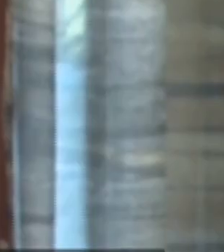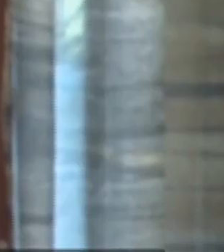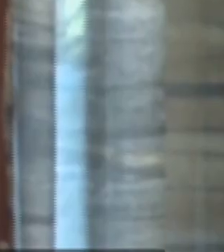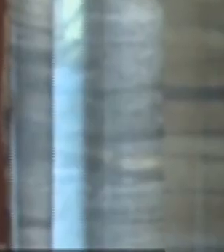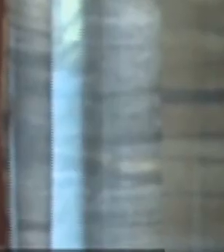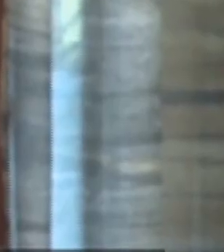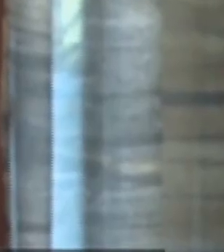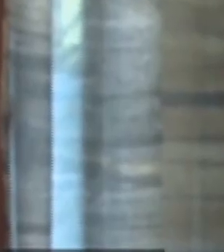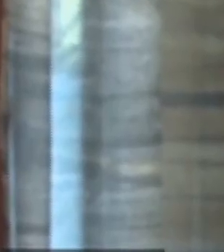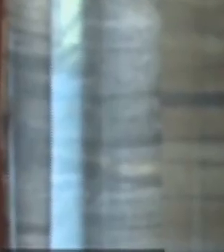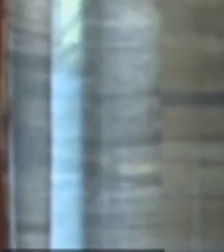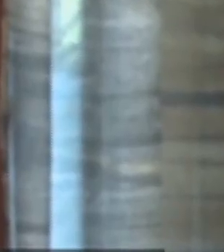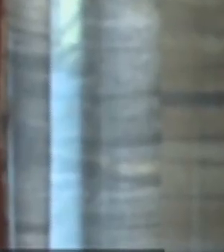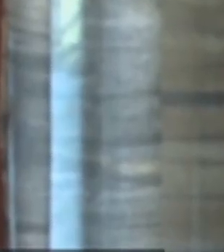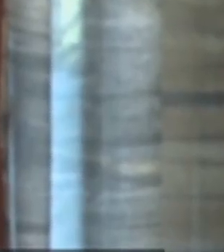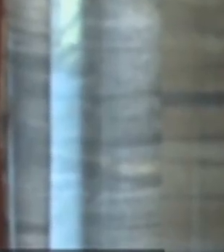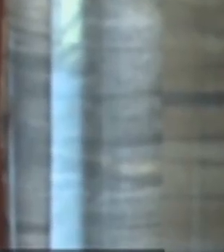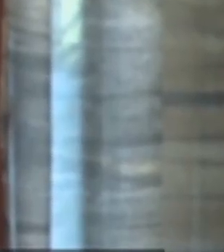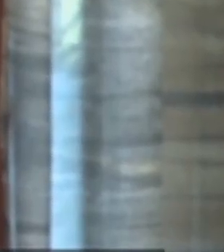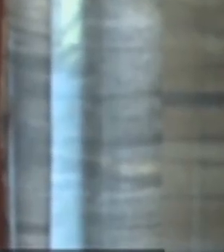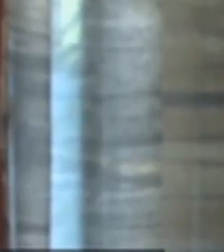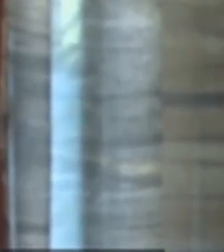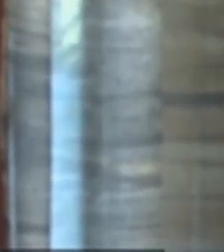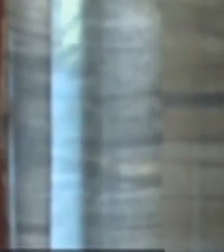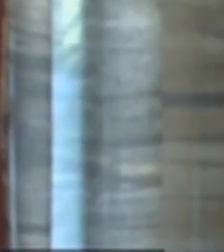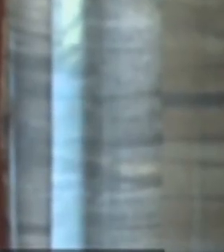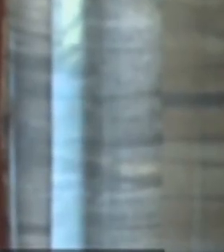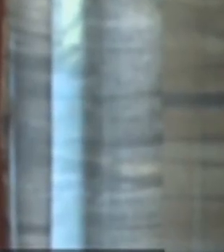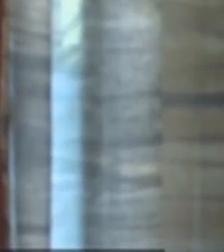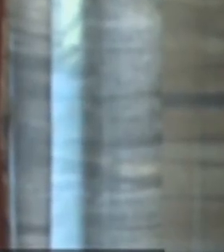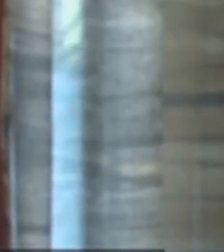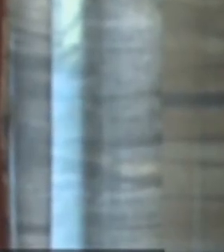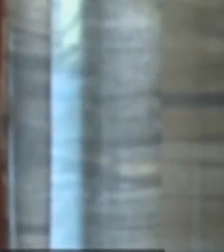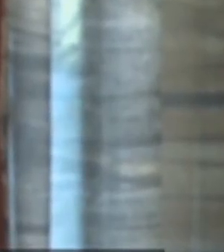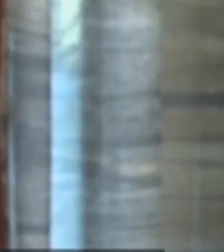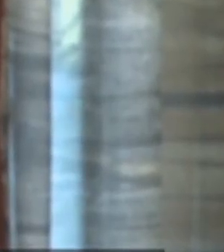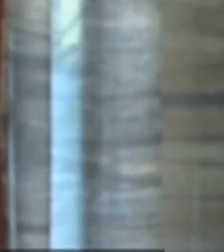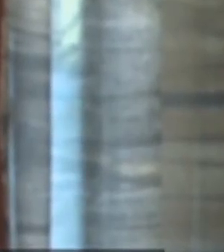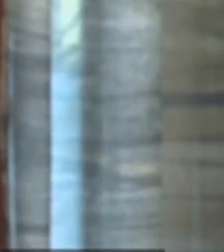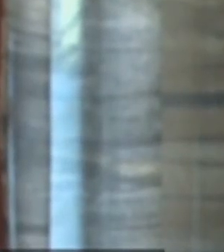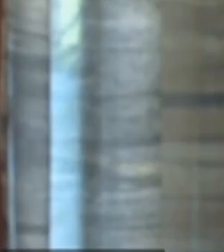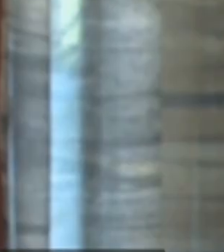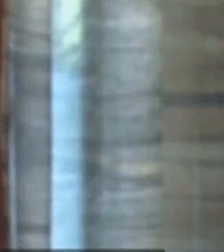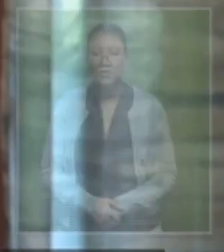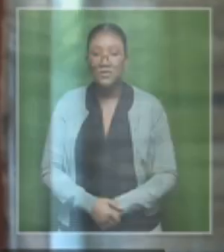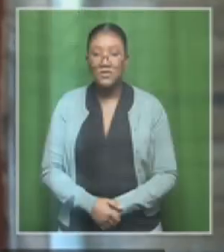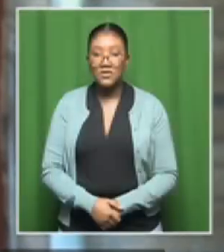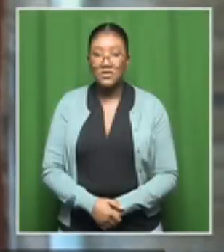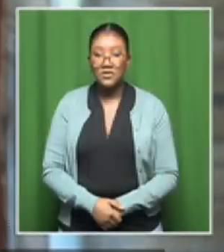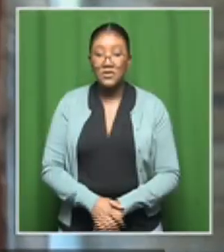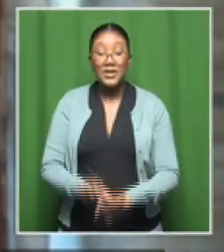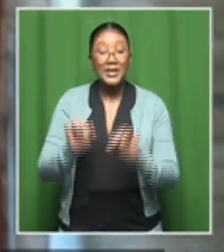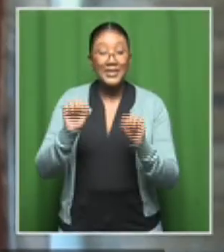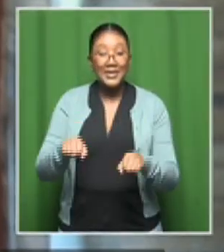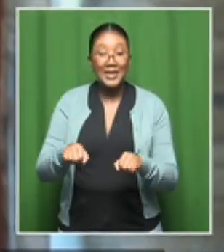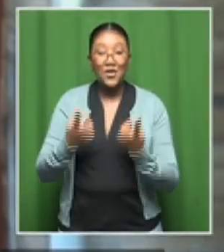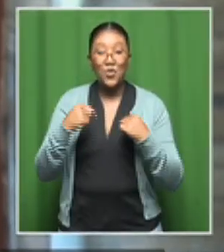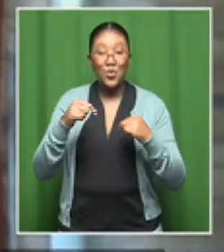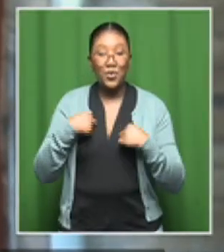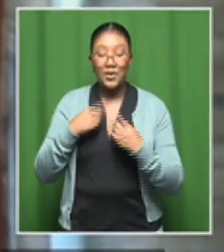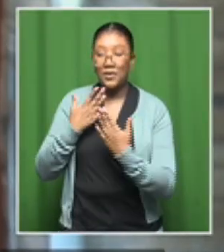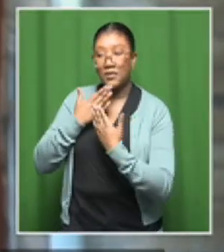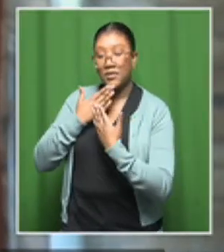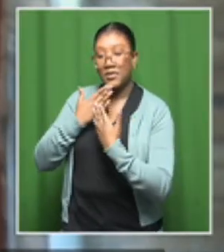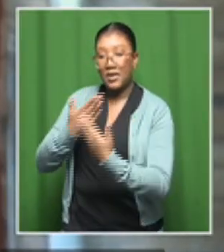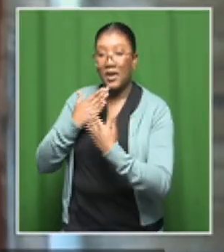to say thank you to the DM and to the Department of Science on behalf of all the winners. We never got the chance to say thank